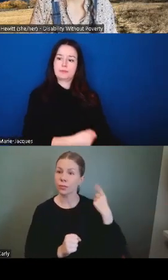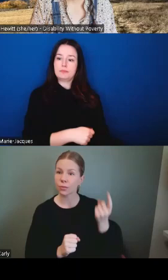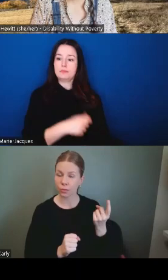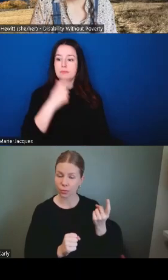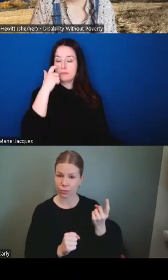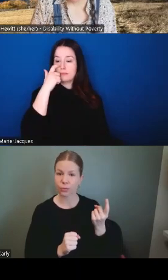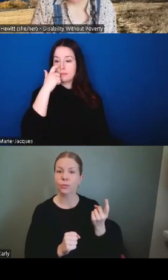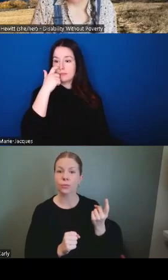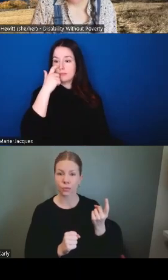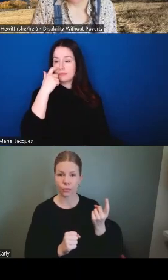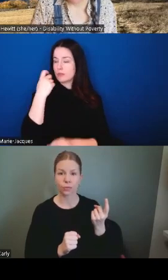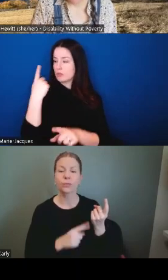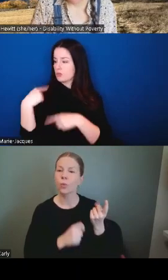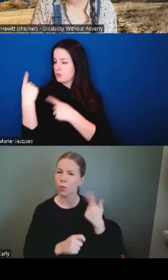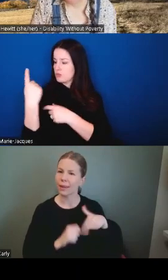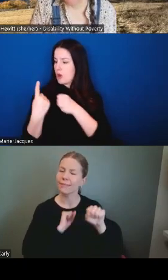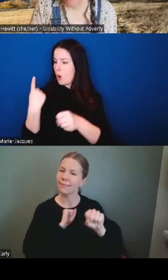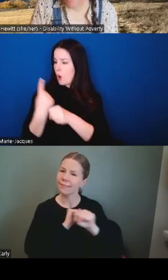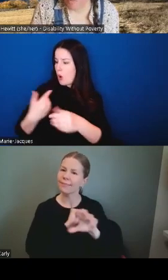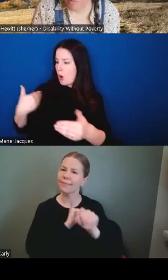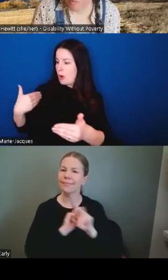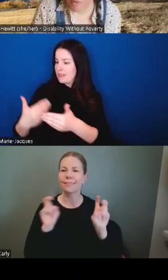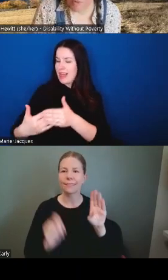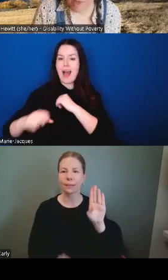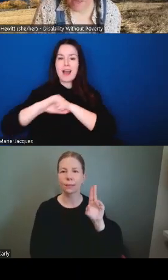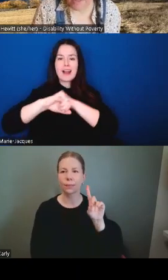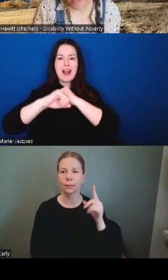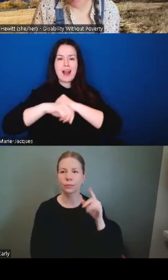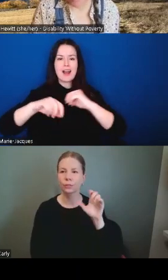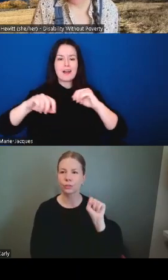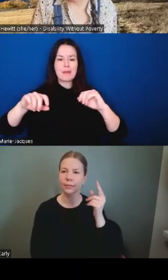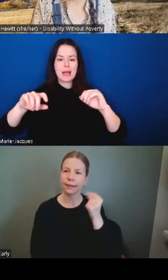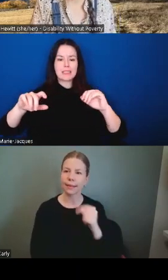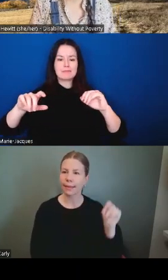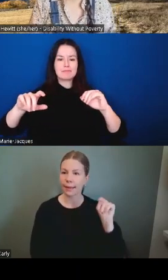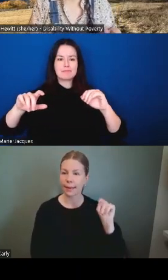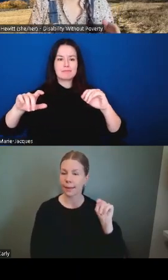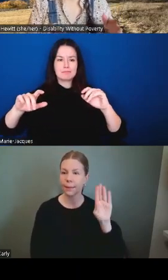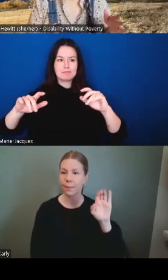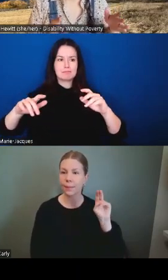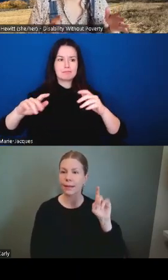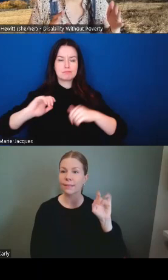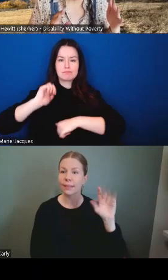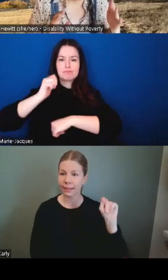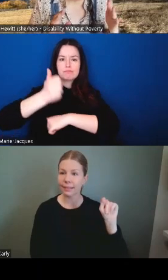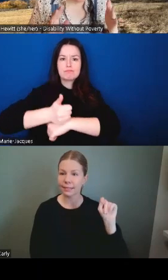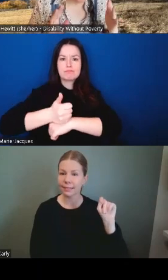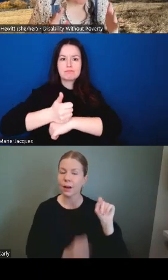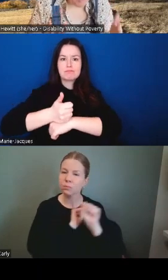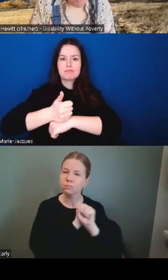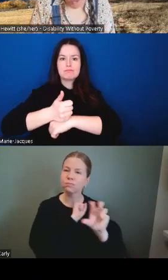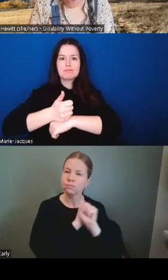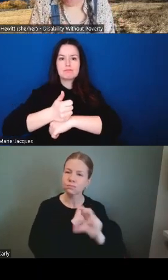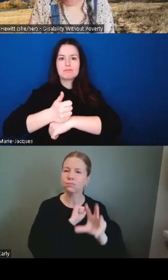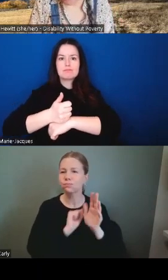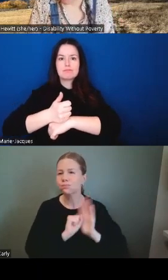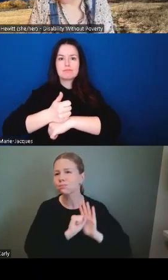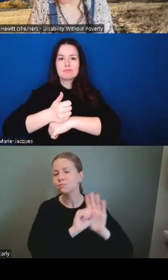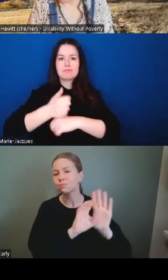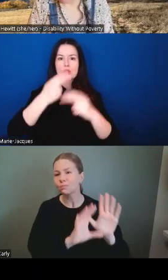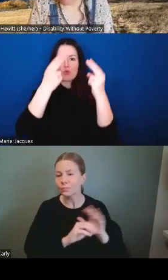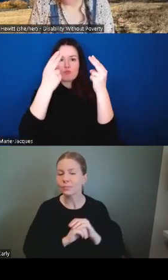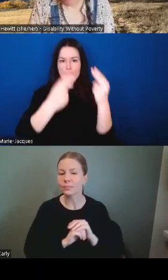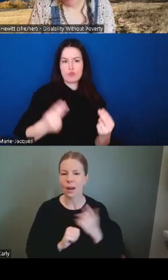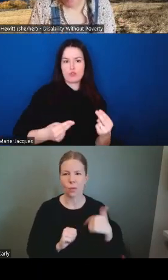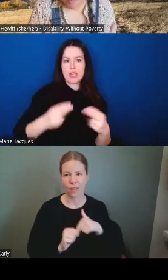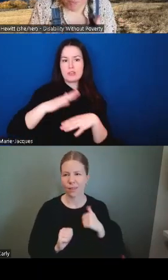budget the benefit we do know that that along with you know we have worked with great partners